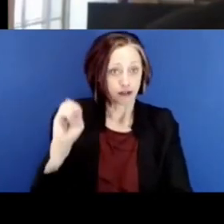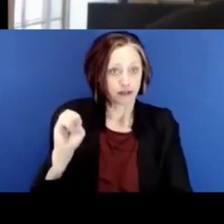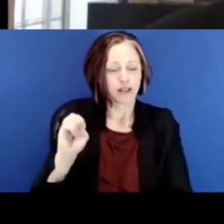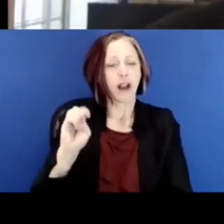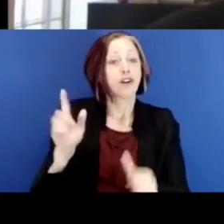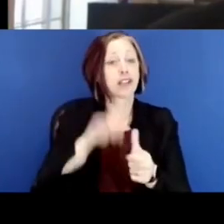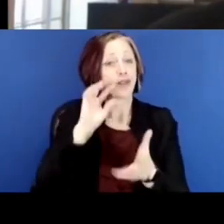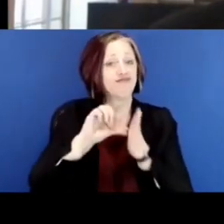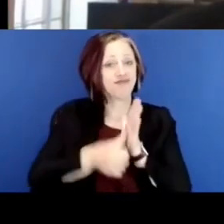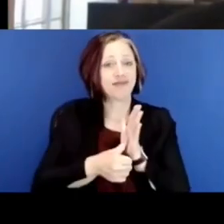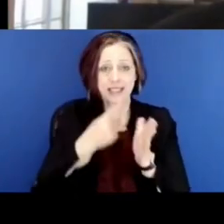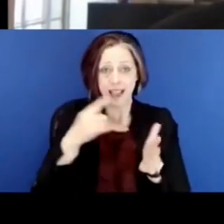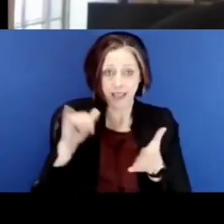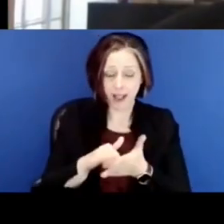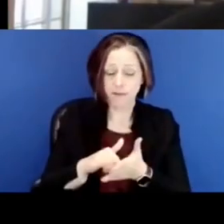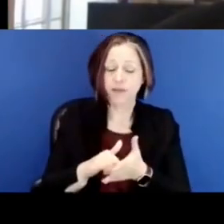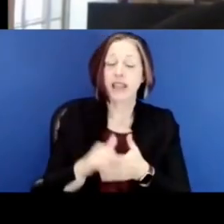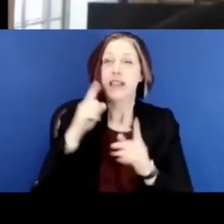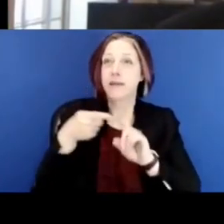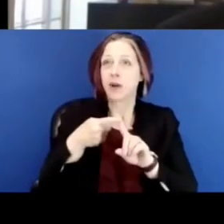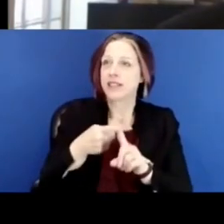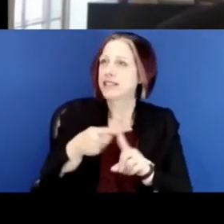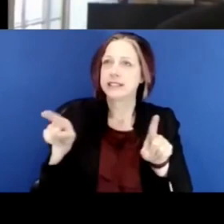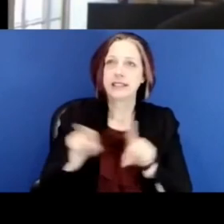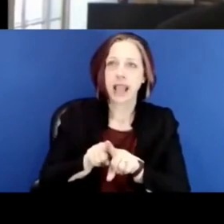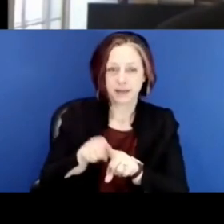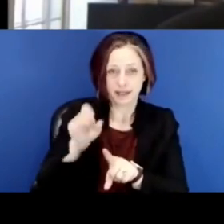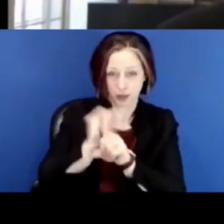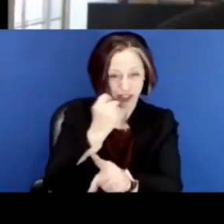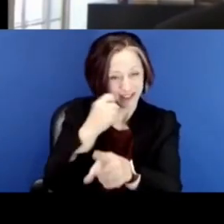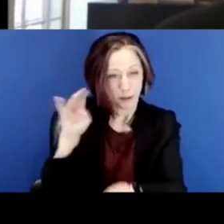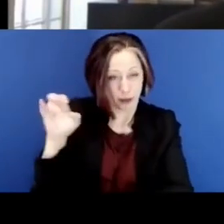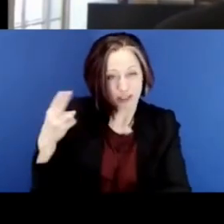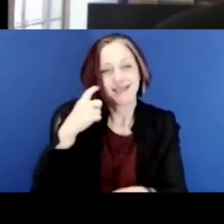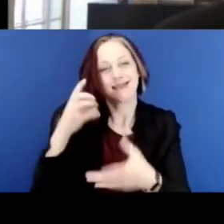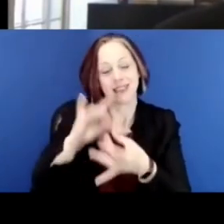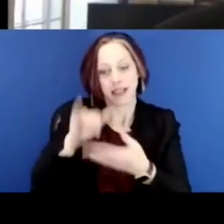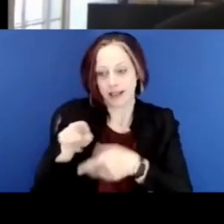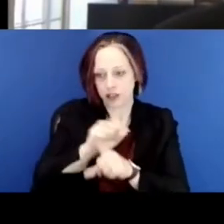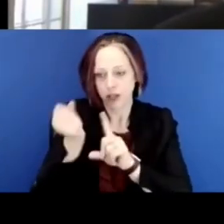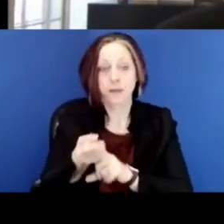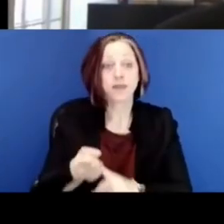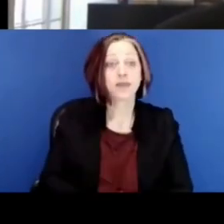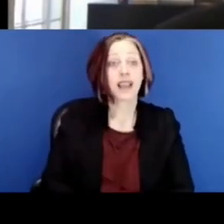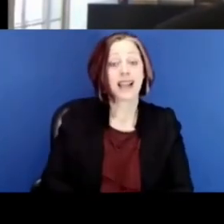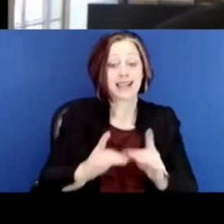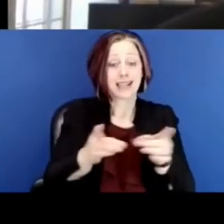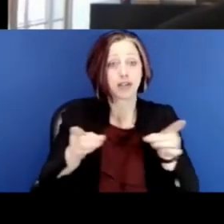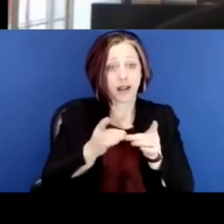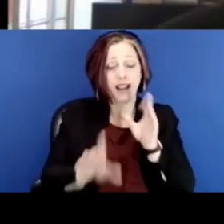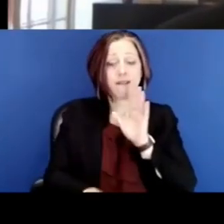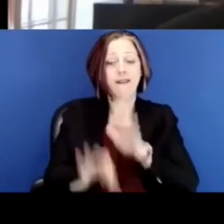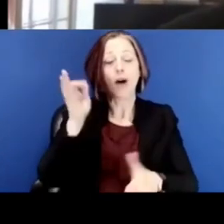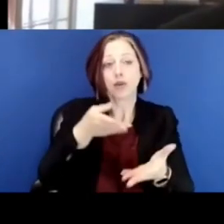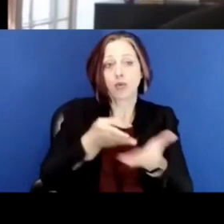if I'm thinking about the same Michigan case that you're referring to, the district court found a right to literacy.